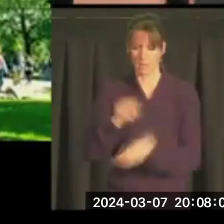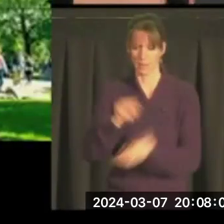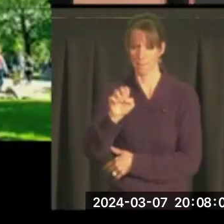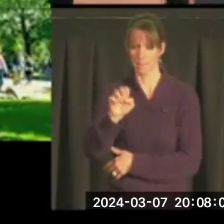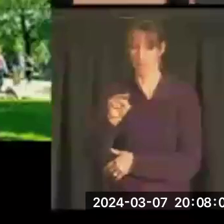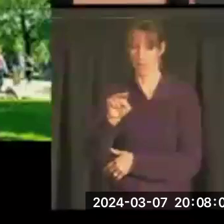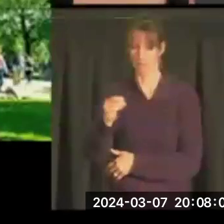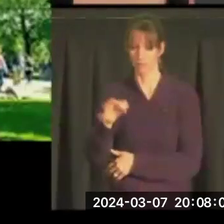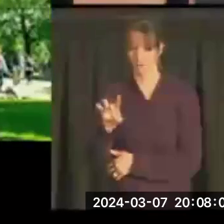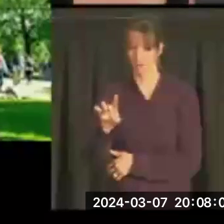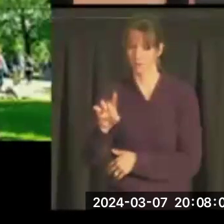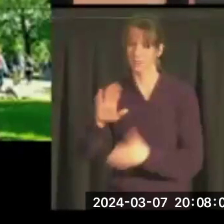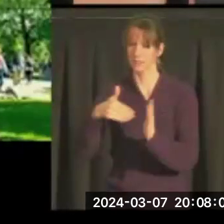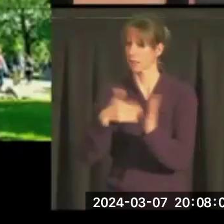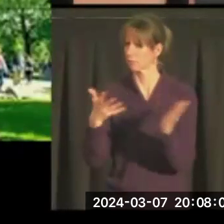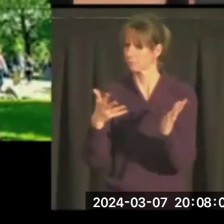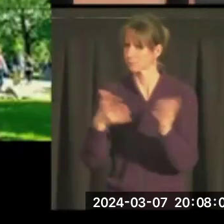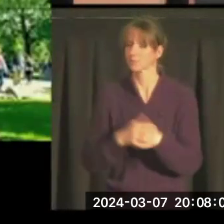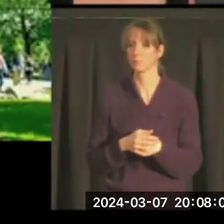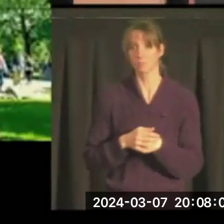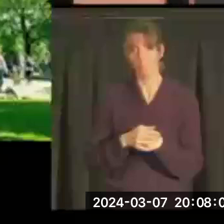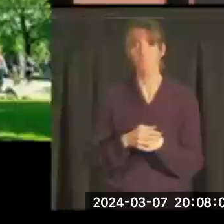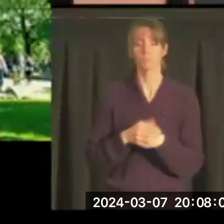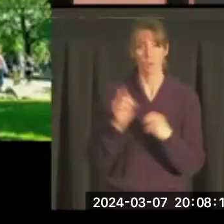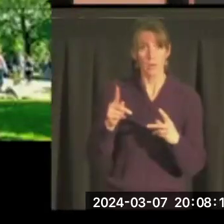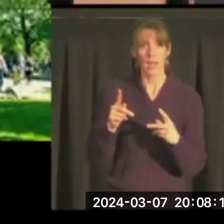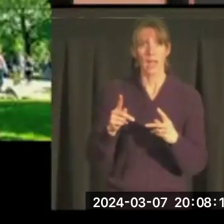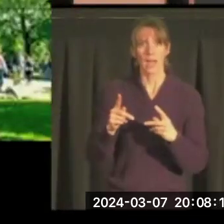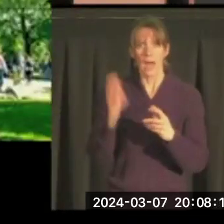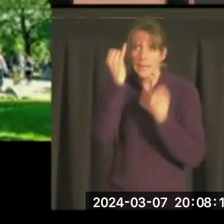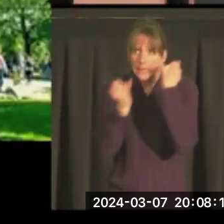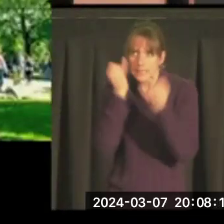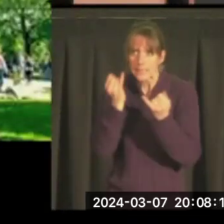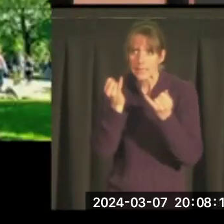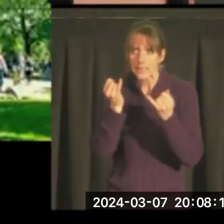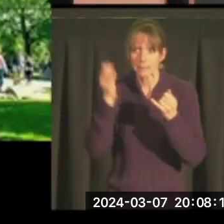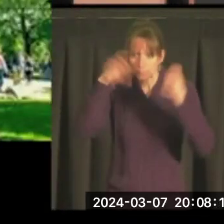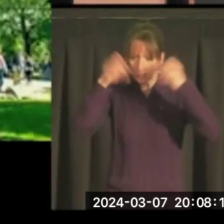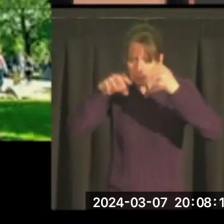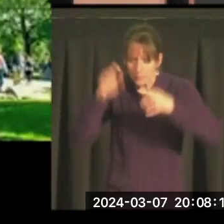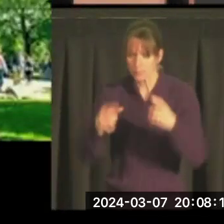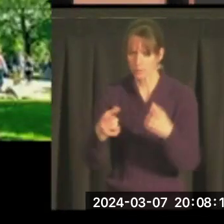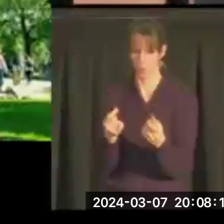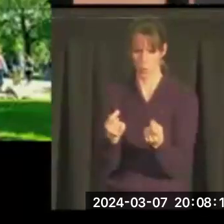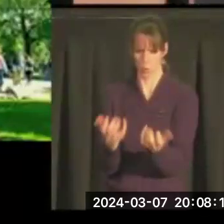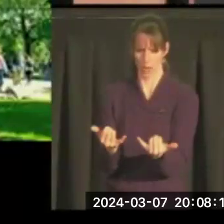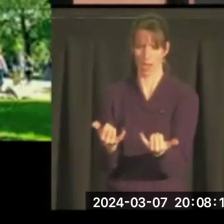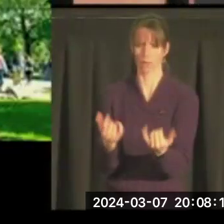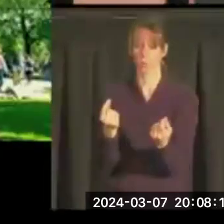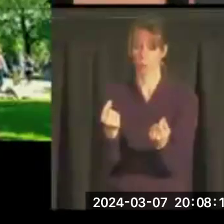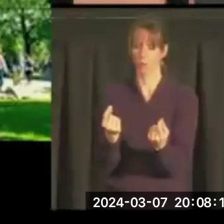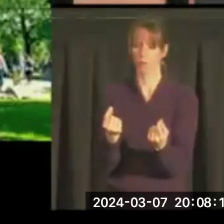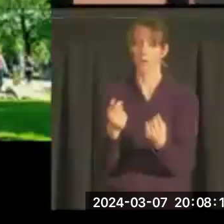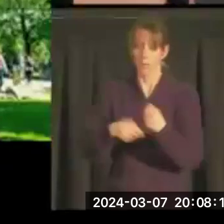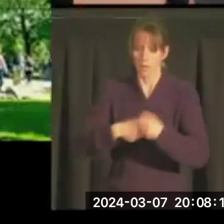So the question was, all right, we have these ideas. What can we do about this? Well, after several